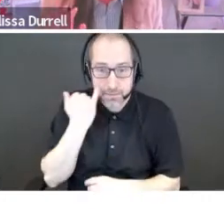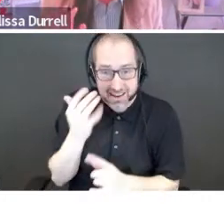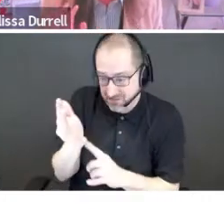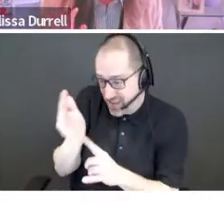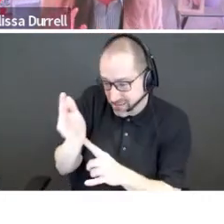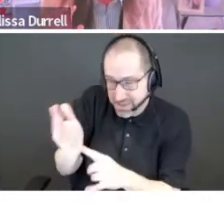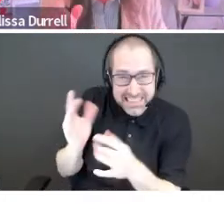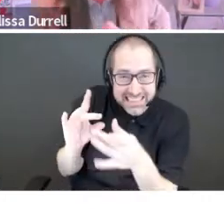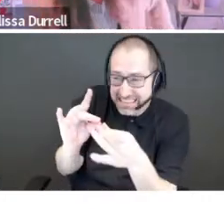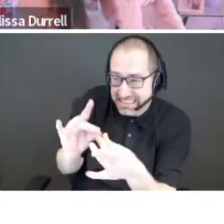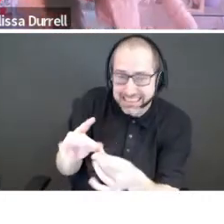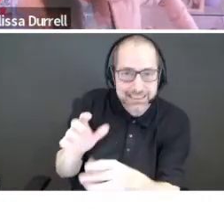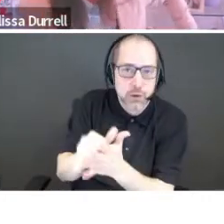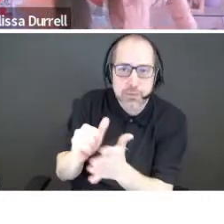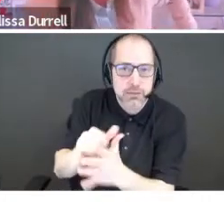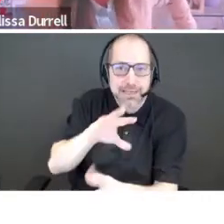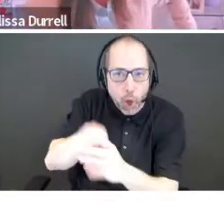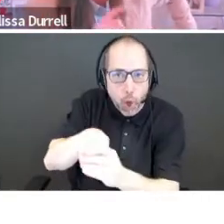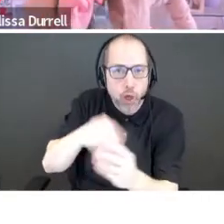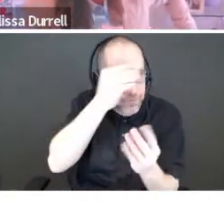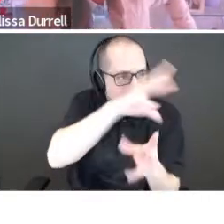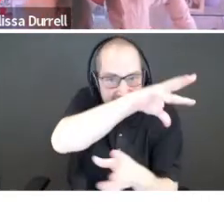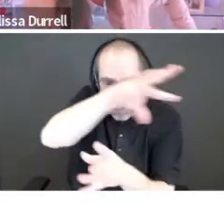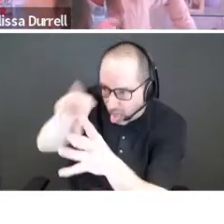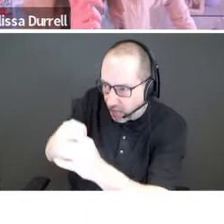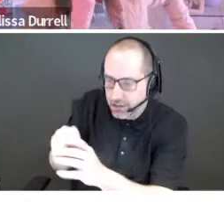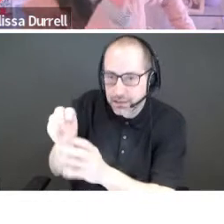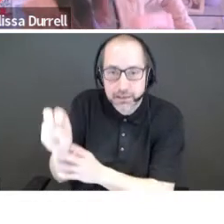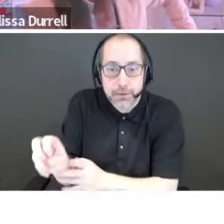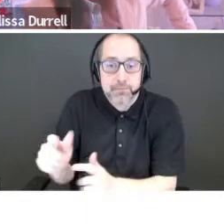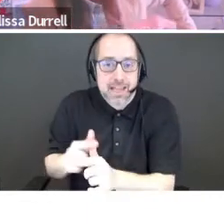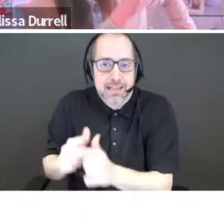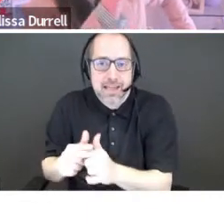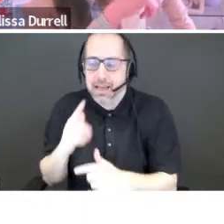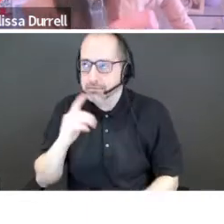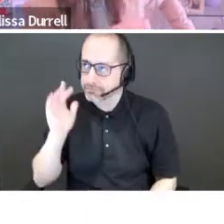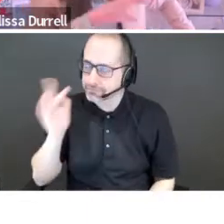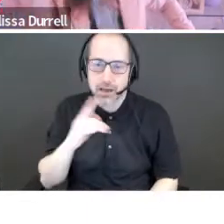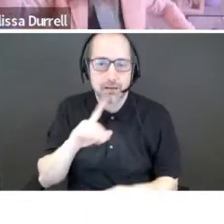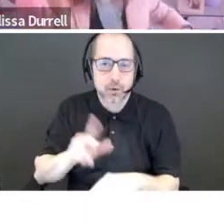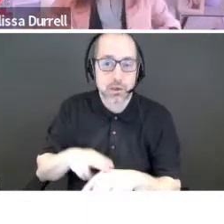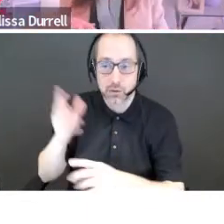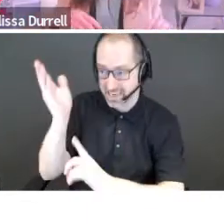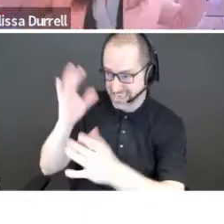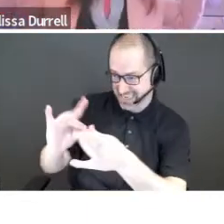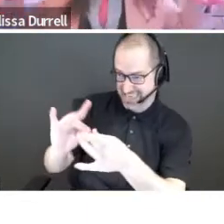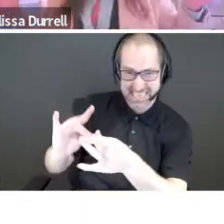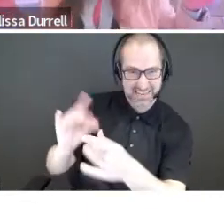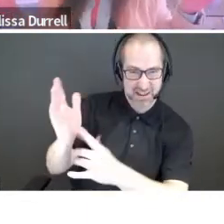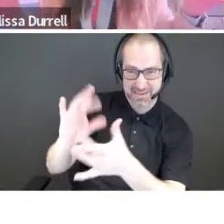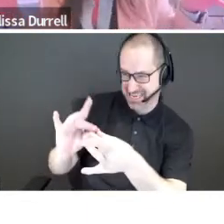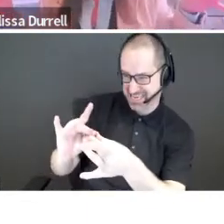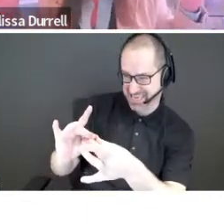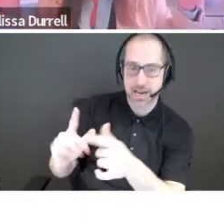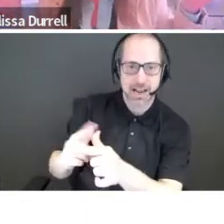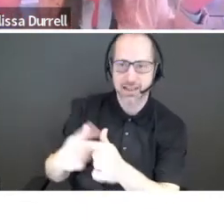to get all the information in. And then what always drives me crazy is they ask all the questions of the stuff that you left out, right? That always happens. So don't worry. You're in